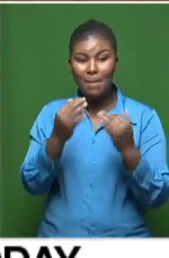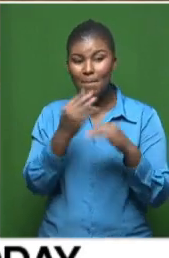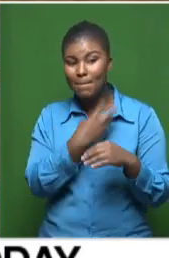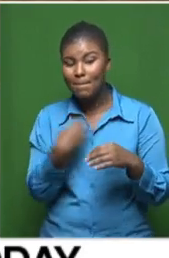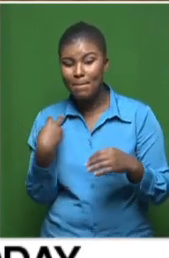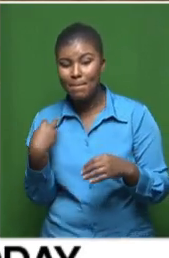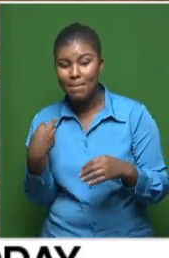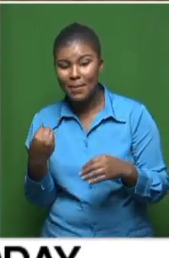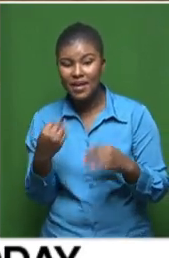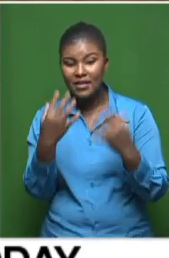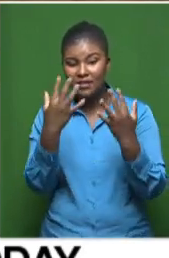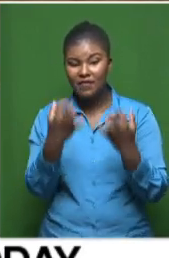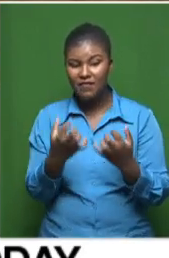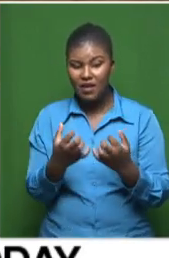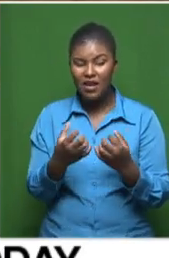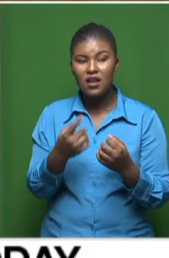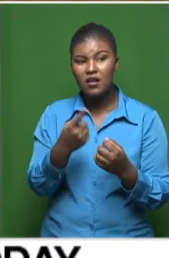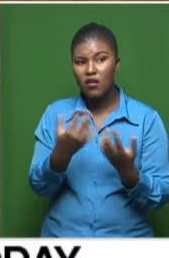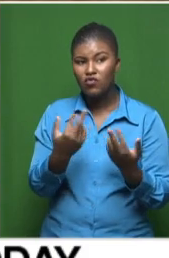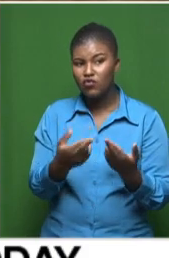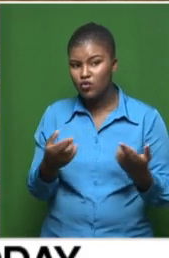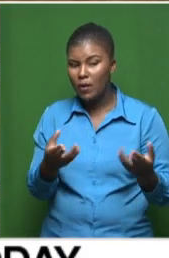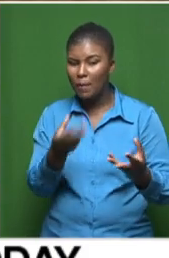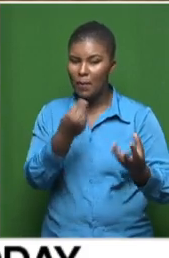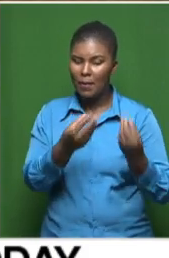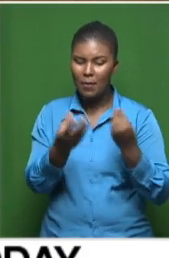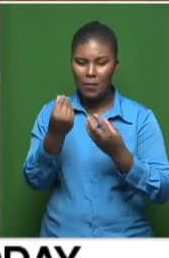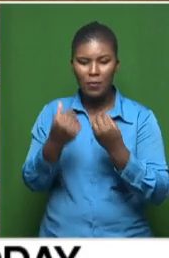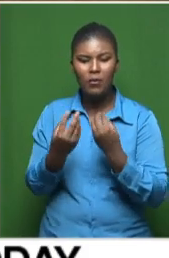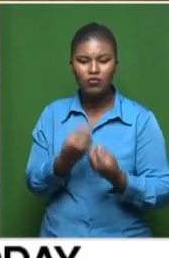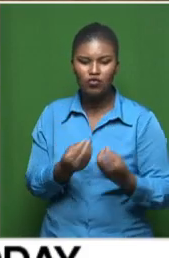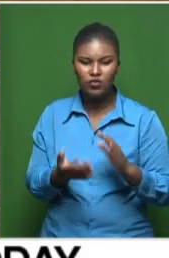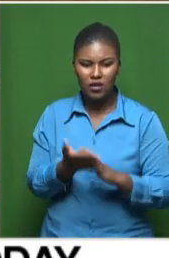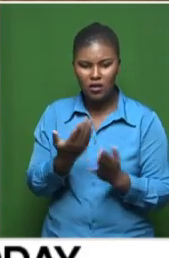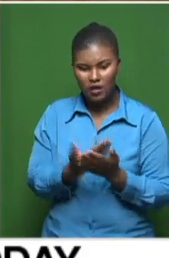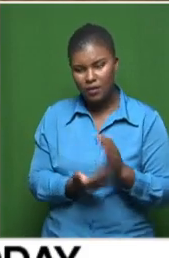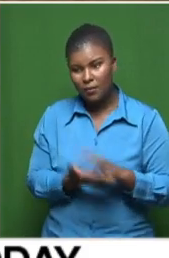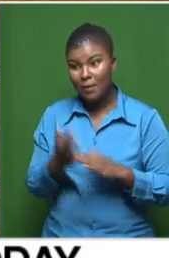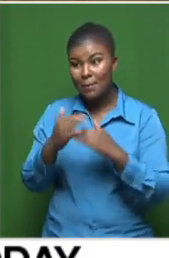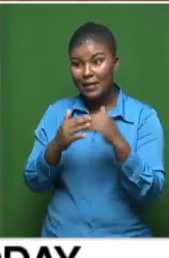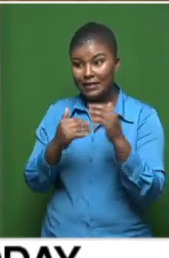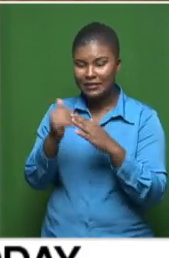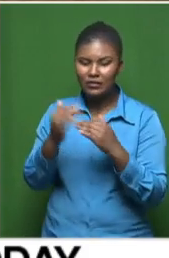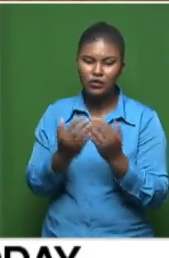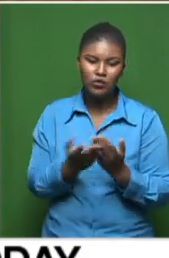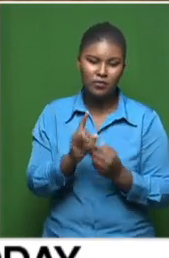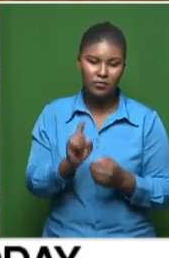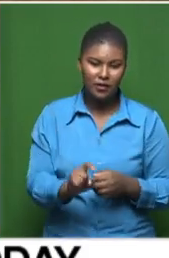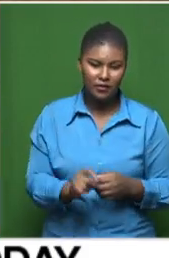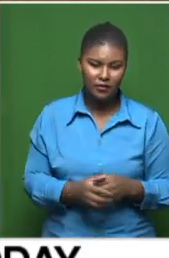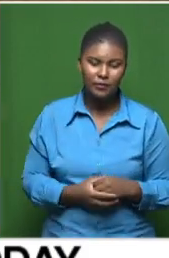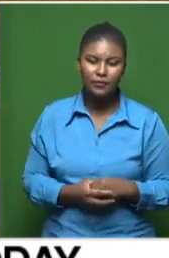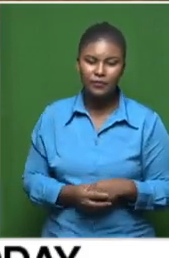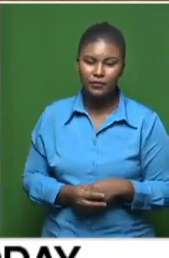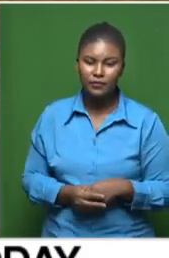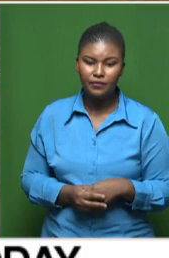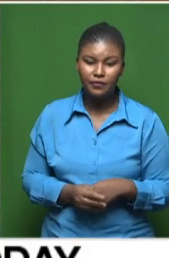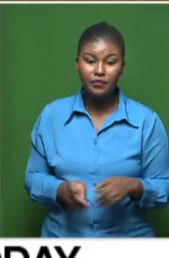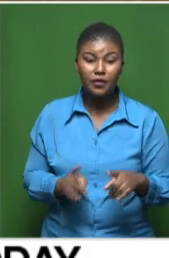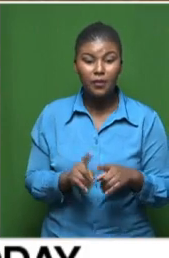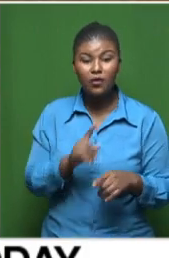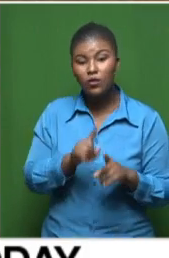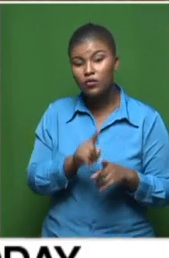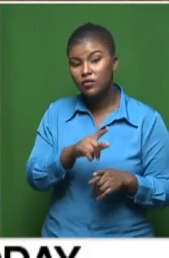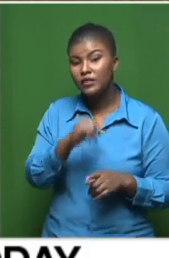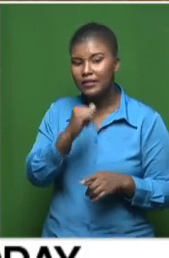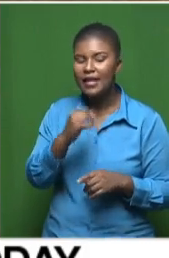and, I suppose, get those particular resources to ensure that building does take place in those particular areas. But saying there